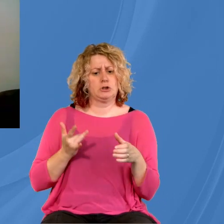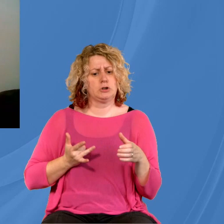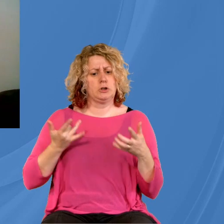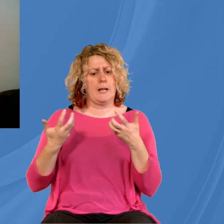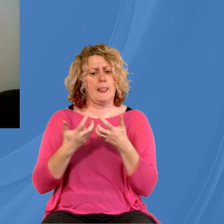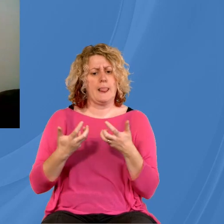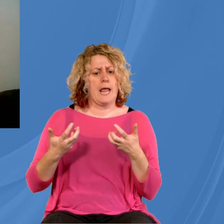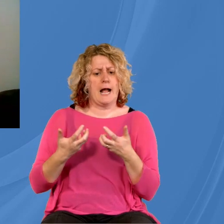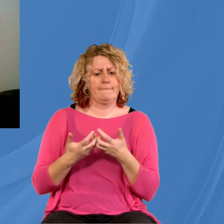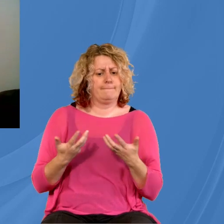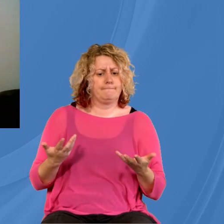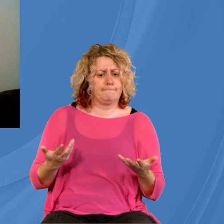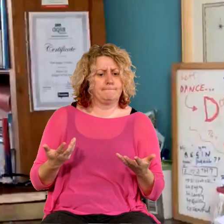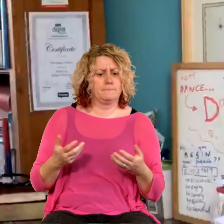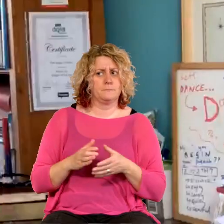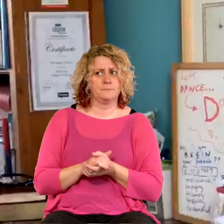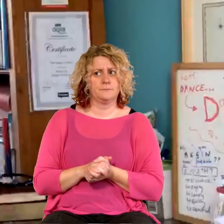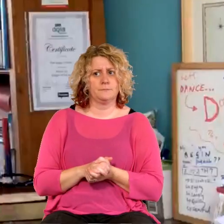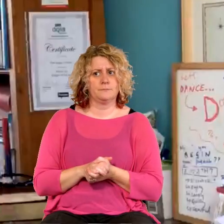do you embed it in the life of the church?